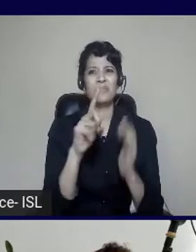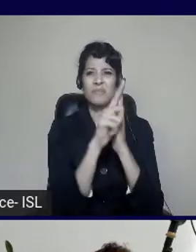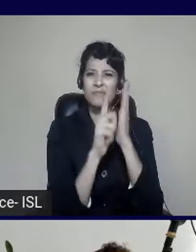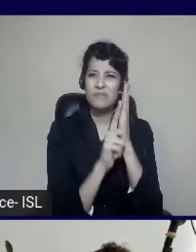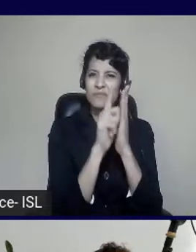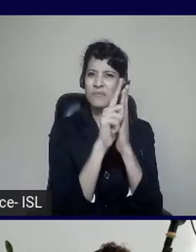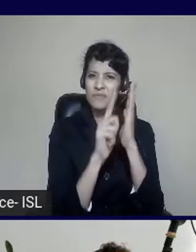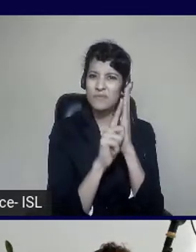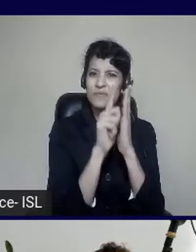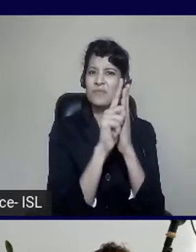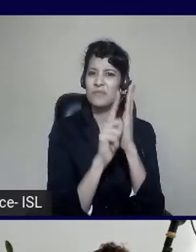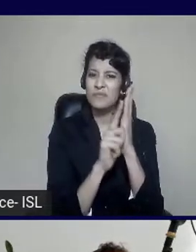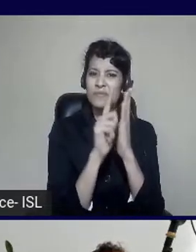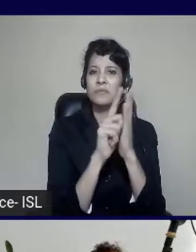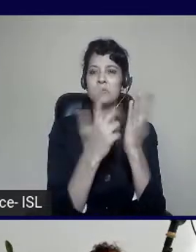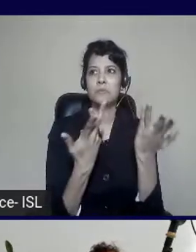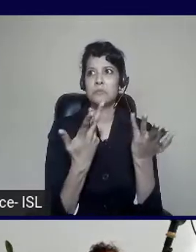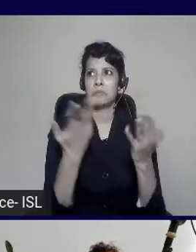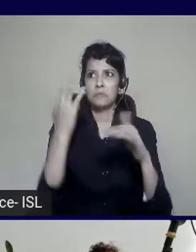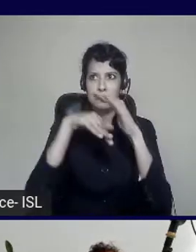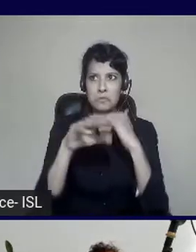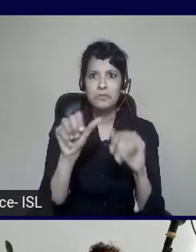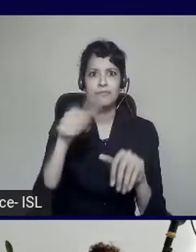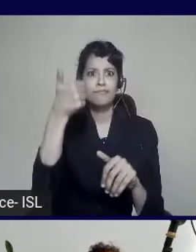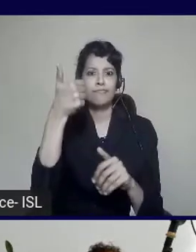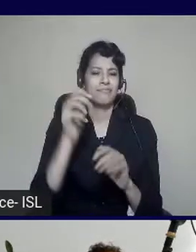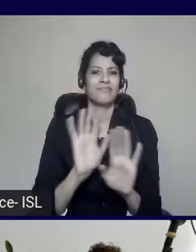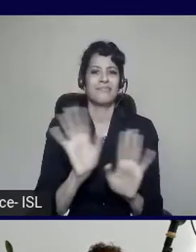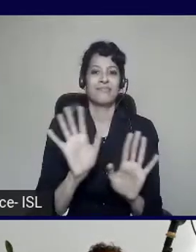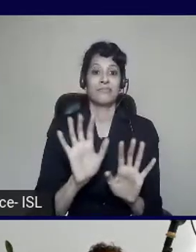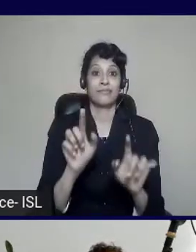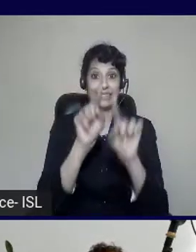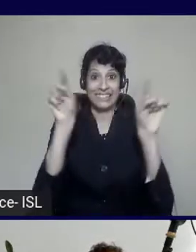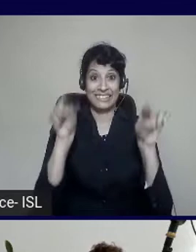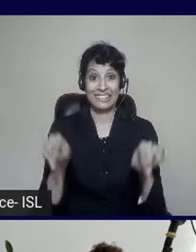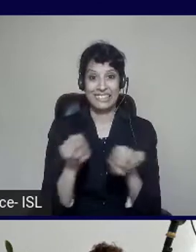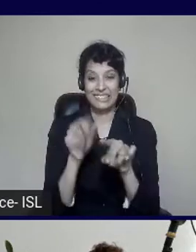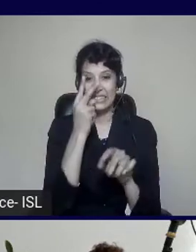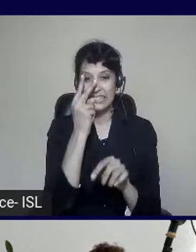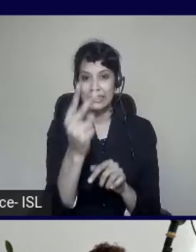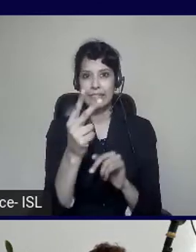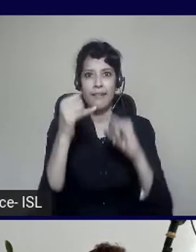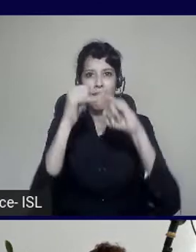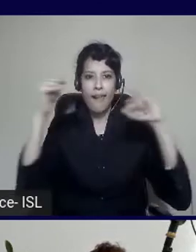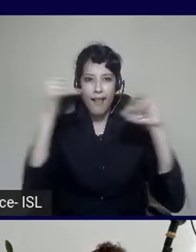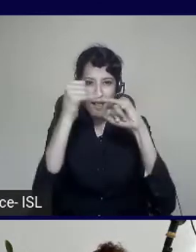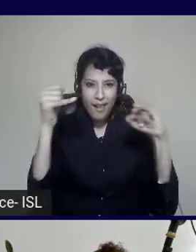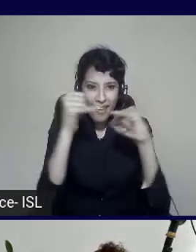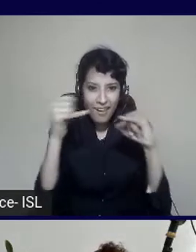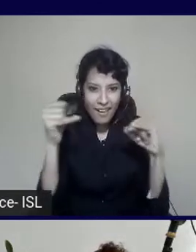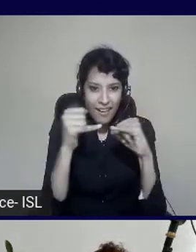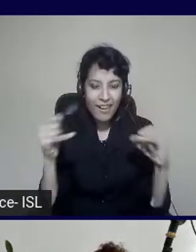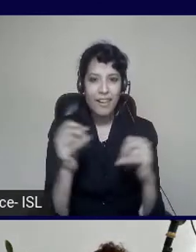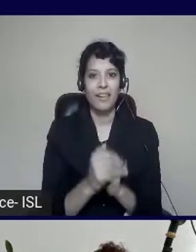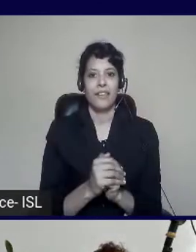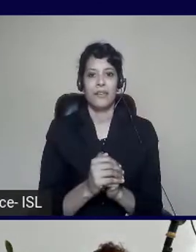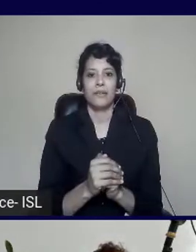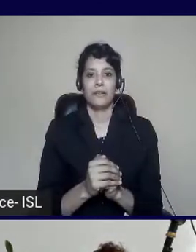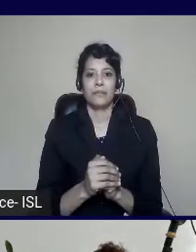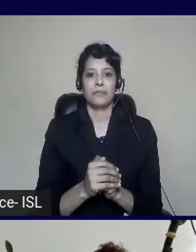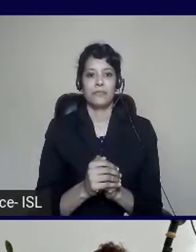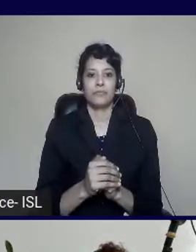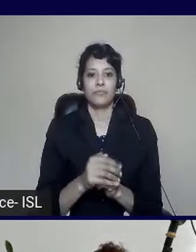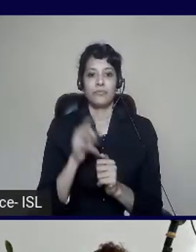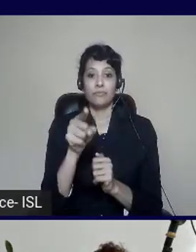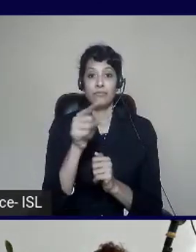to be accessible. I also like to think that there is a quality of life and a carrot that we can offer. And best summed